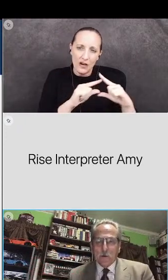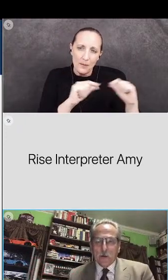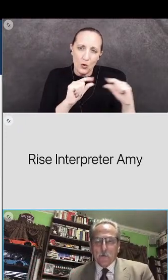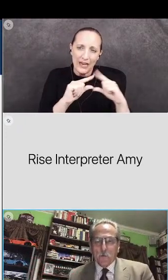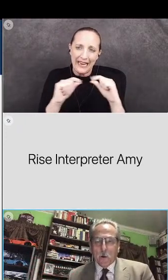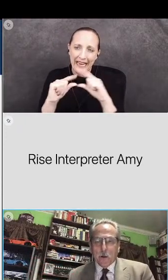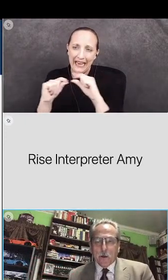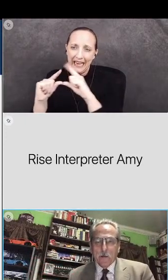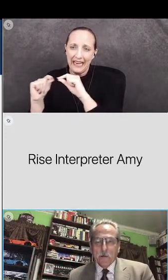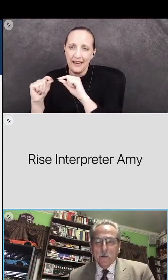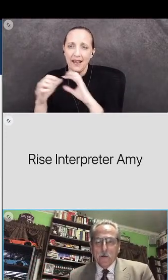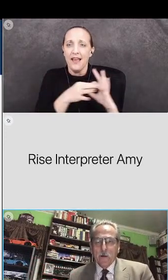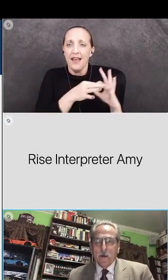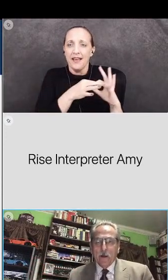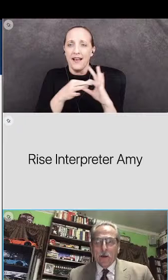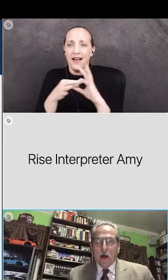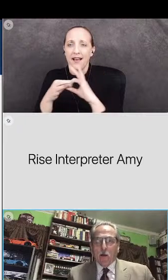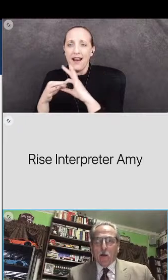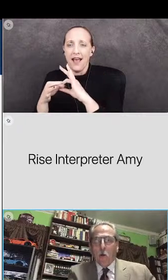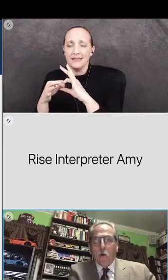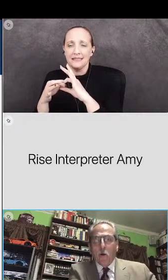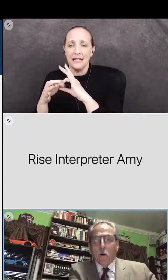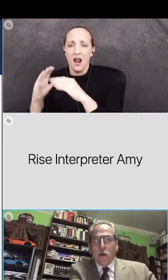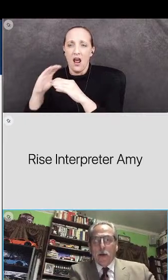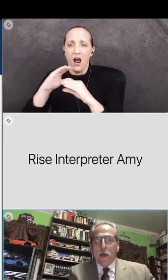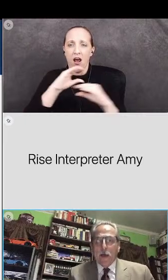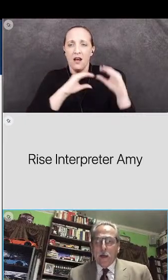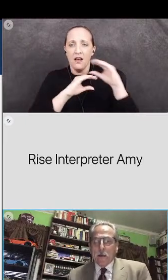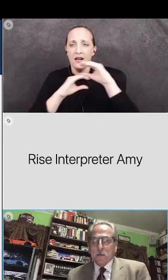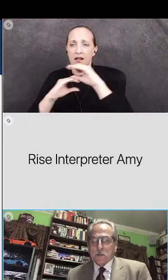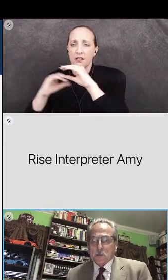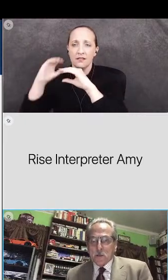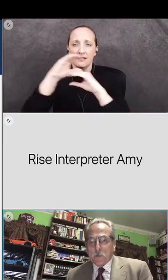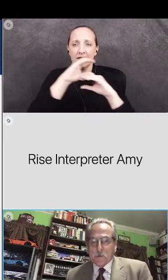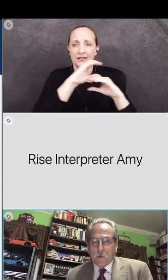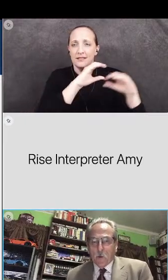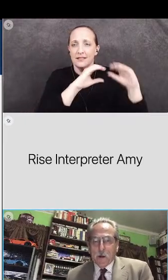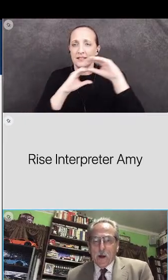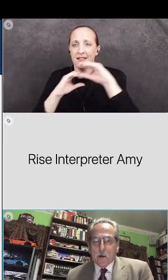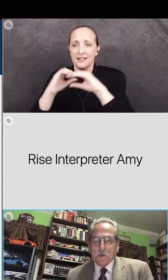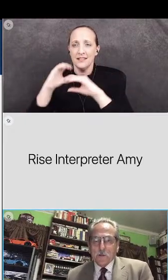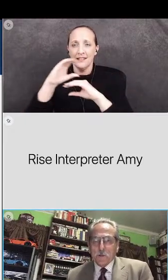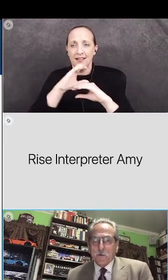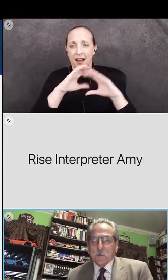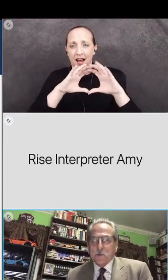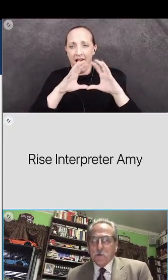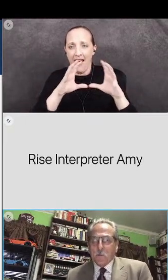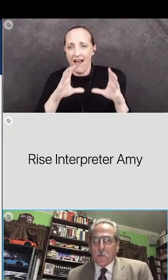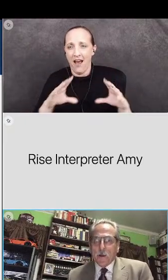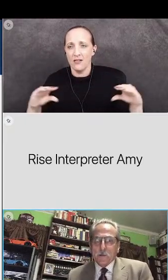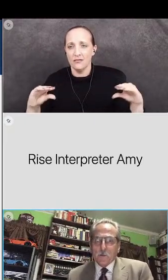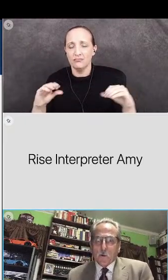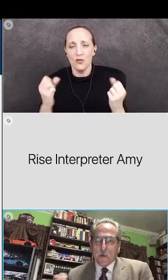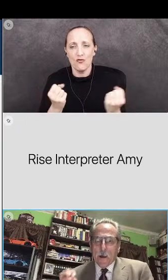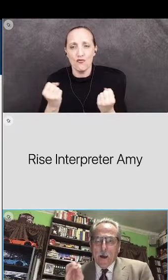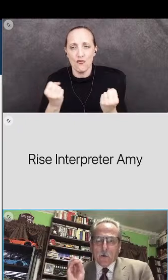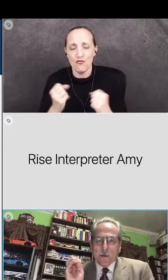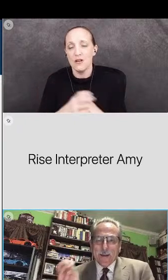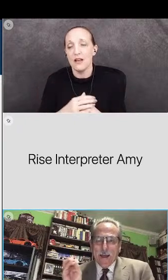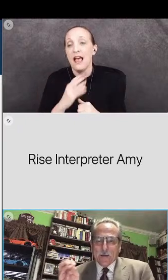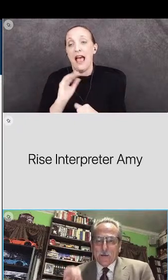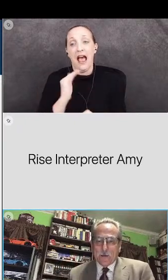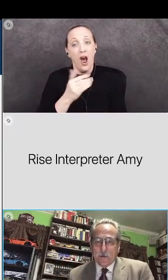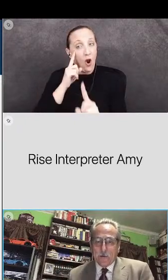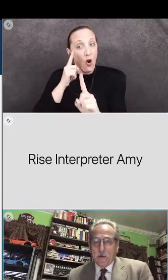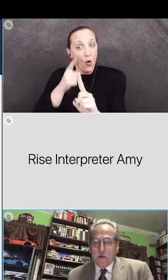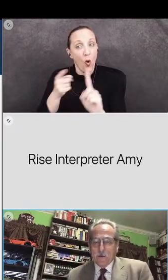connected to another brick and our goal is to bring our students to a place where they